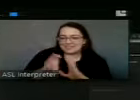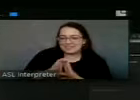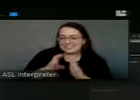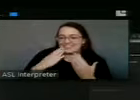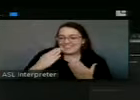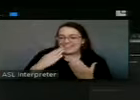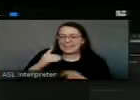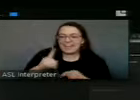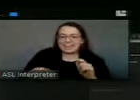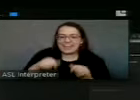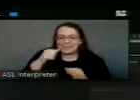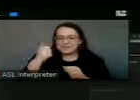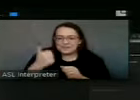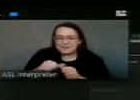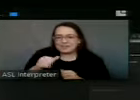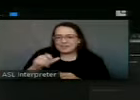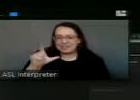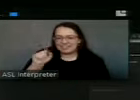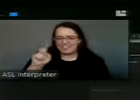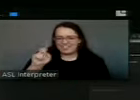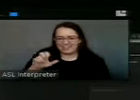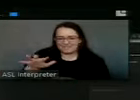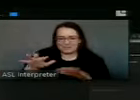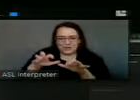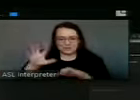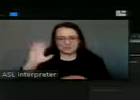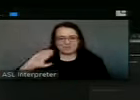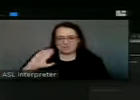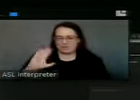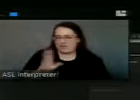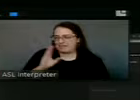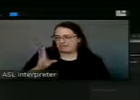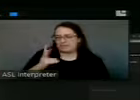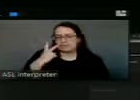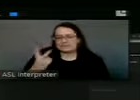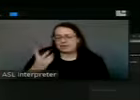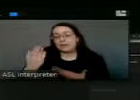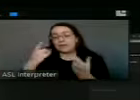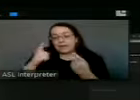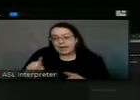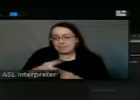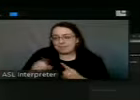I can't ever remember seeing the lake frozen at all. I'm sure it has been.